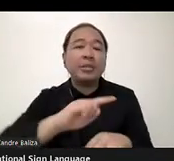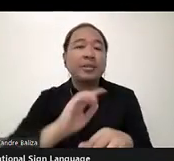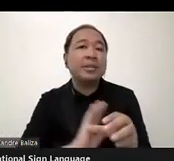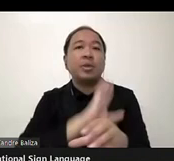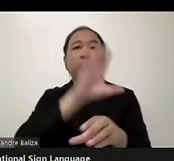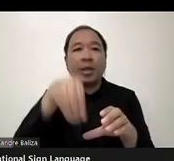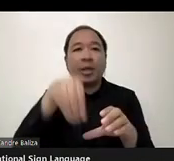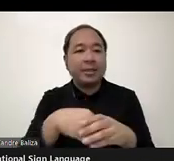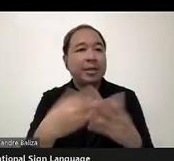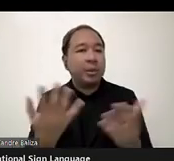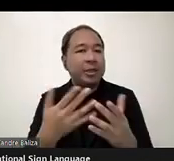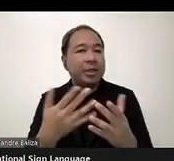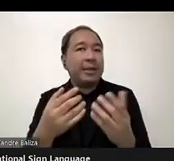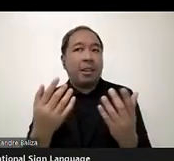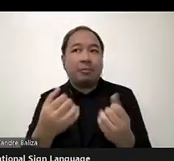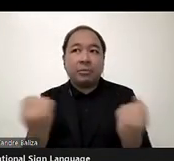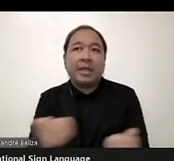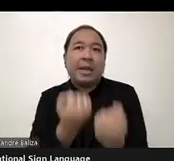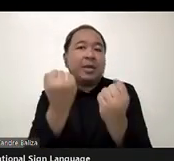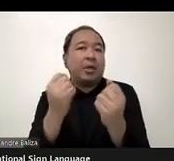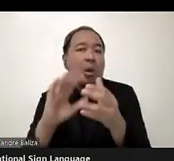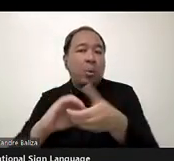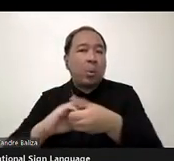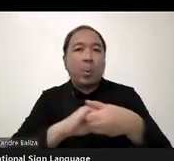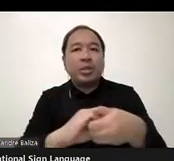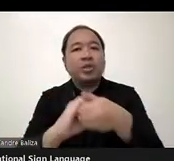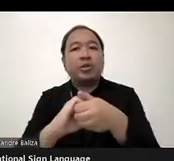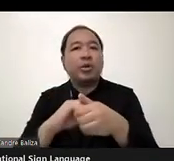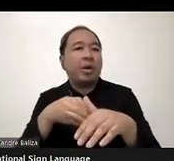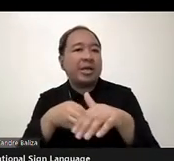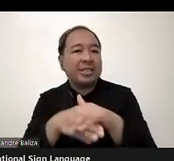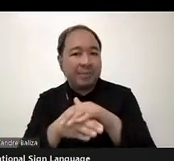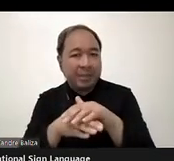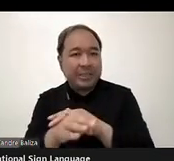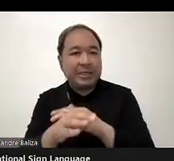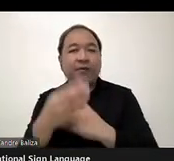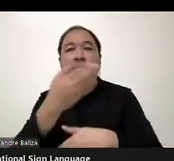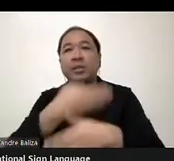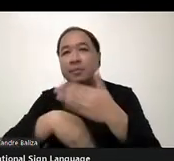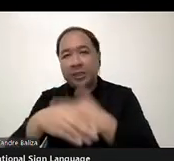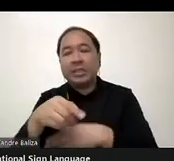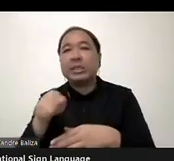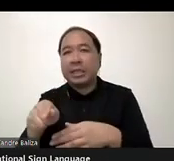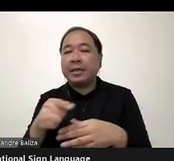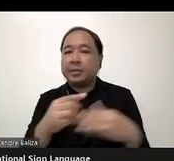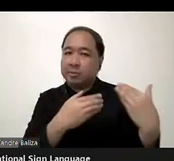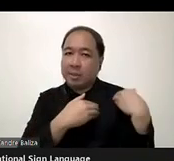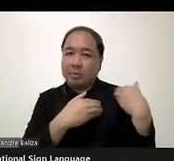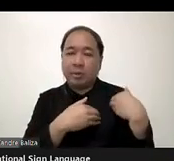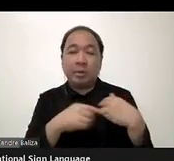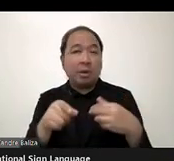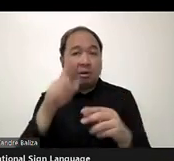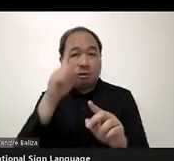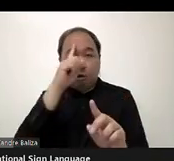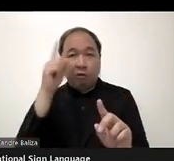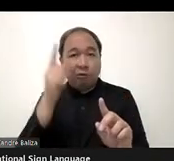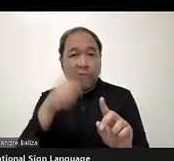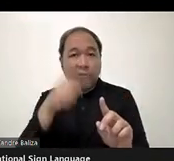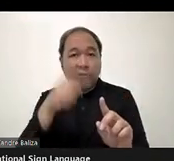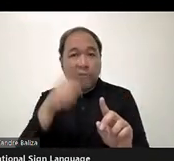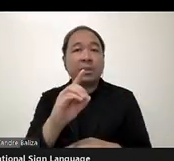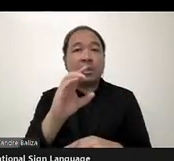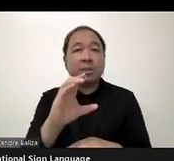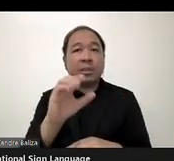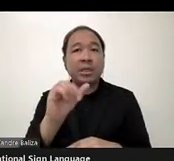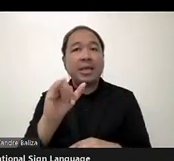and disability come in. Uh, the main purpose of the DCAD is to, uh, to ensure that